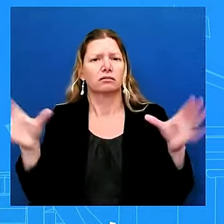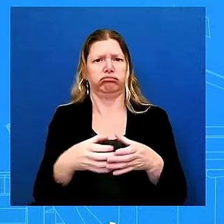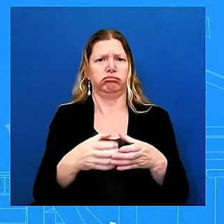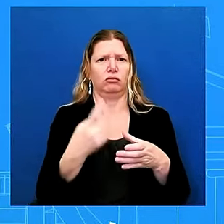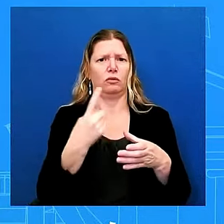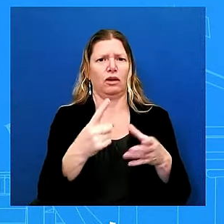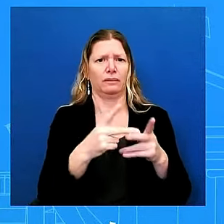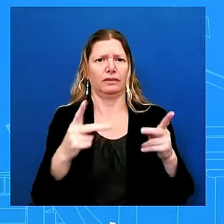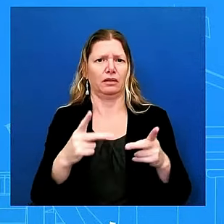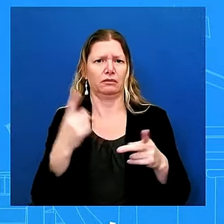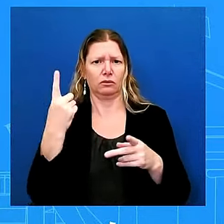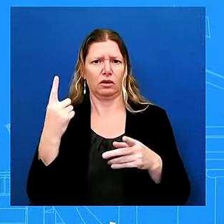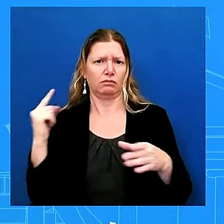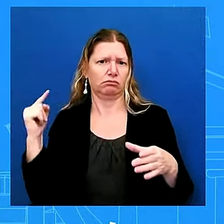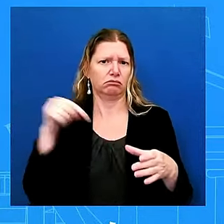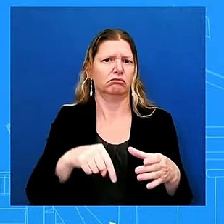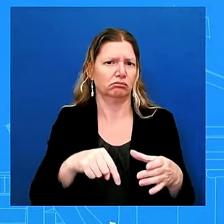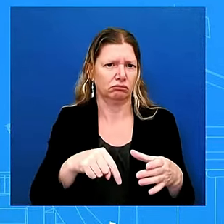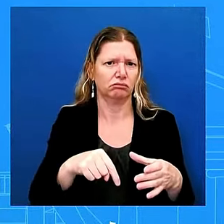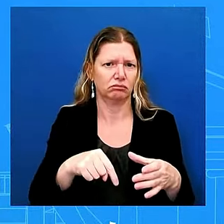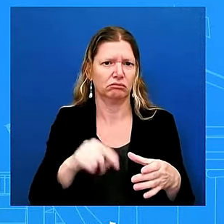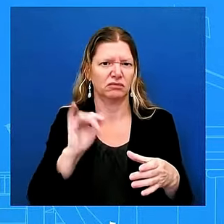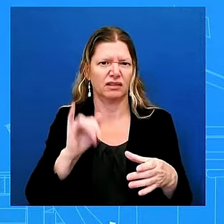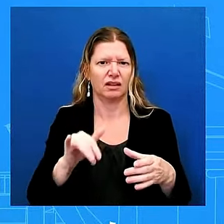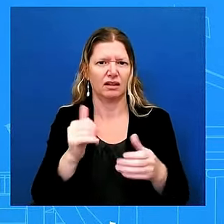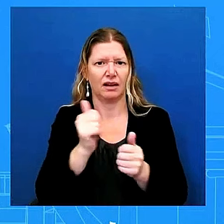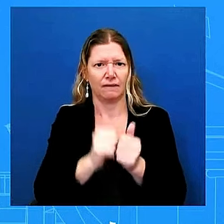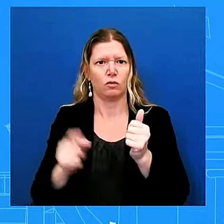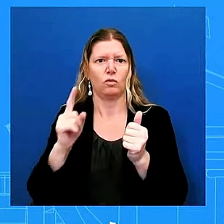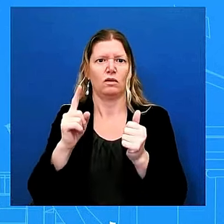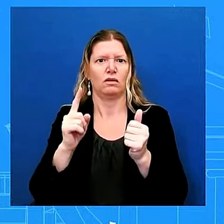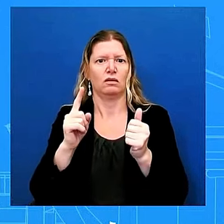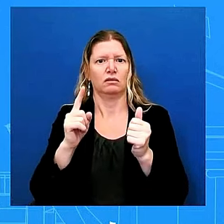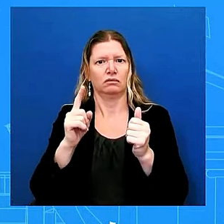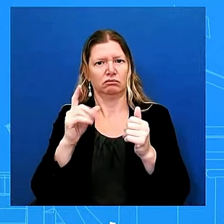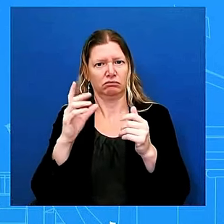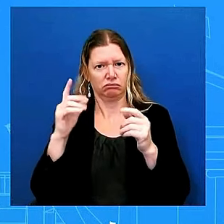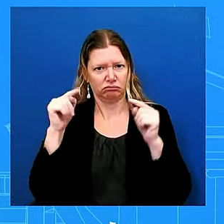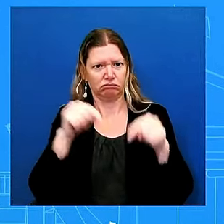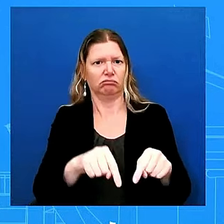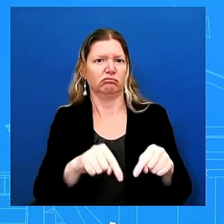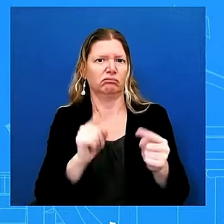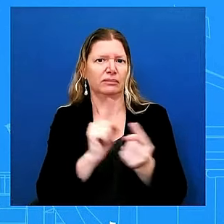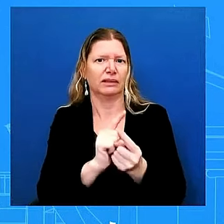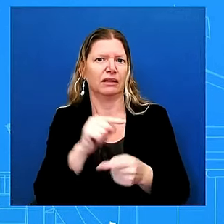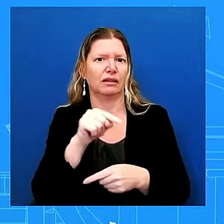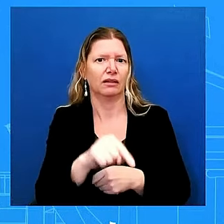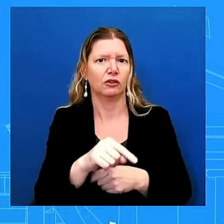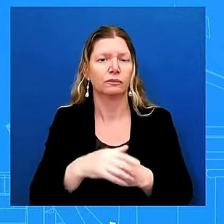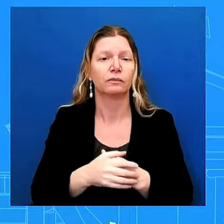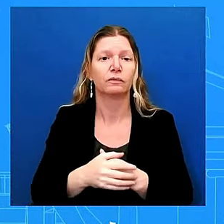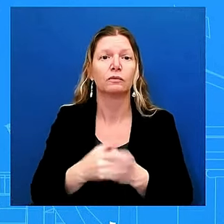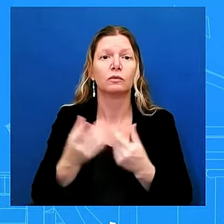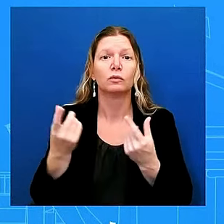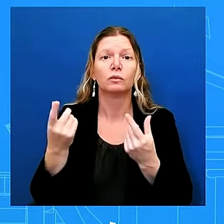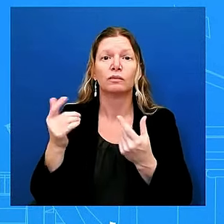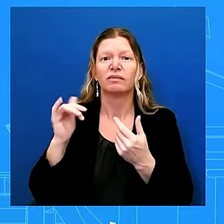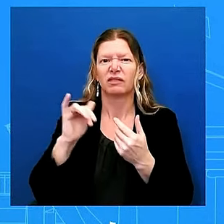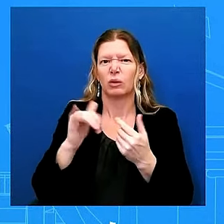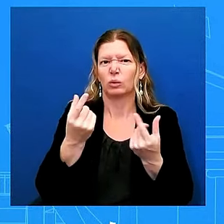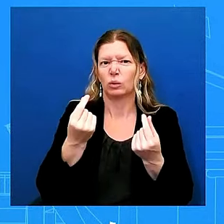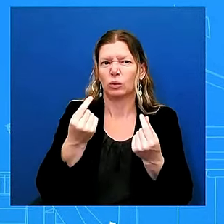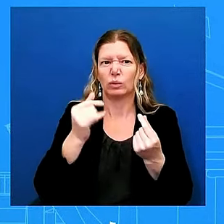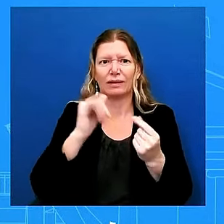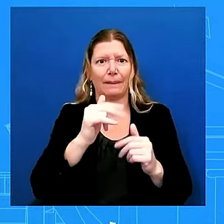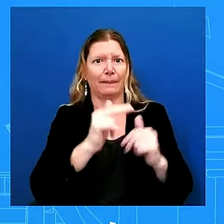natural disaster disaster or in a trailer if that's necessary for example we've opened three disaster recovery centers